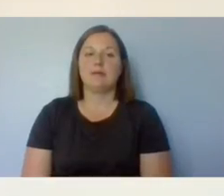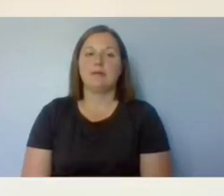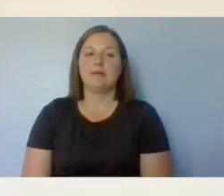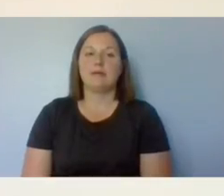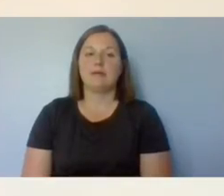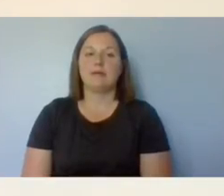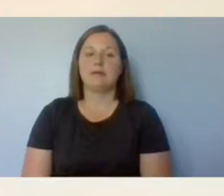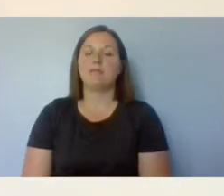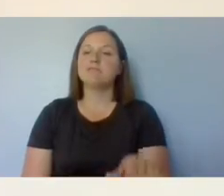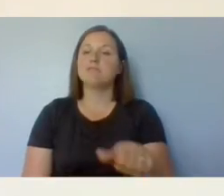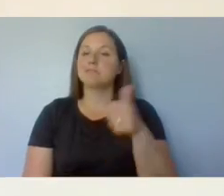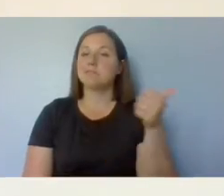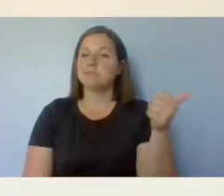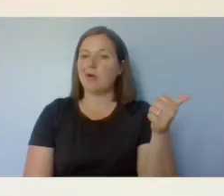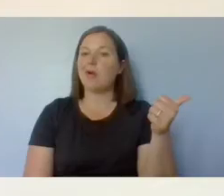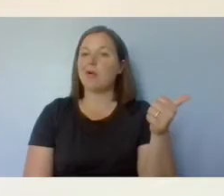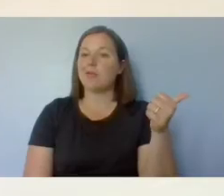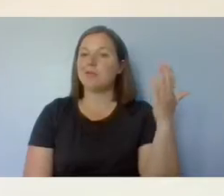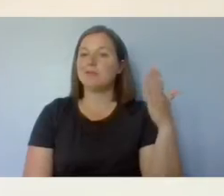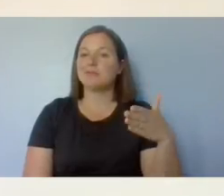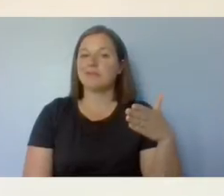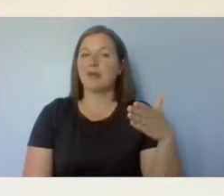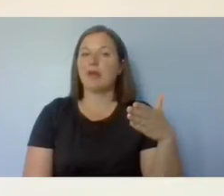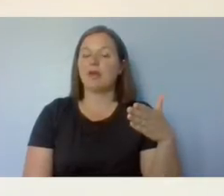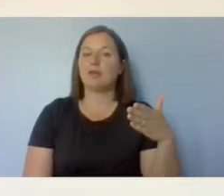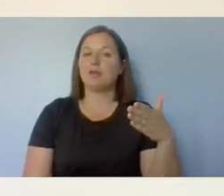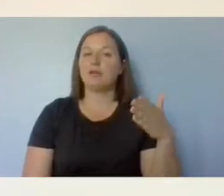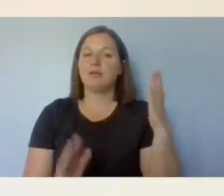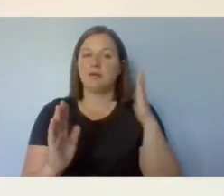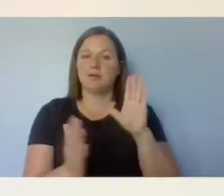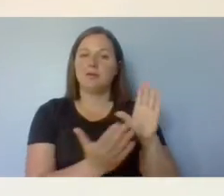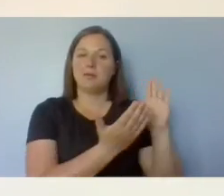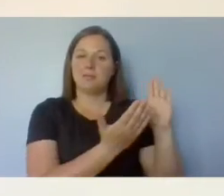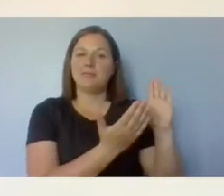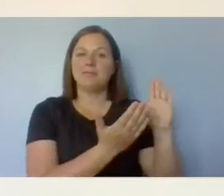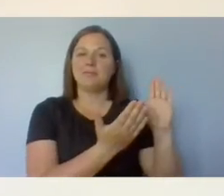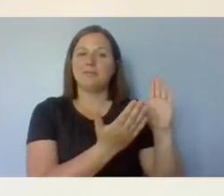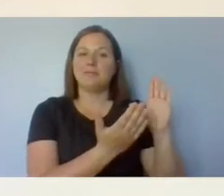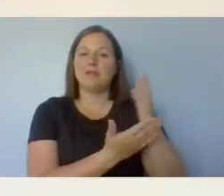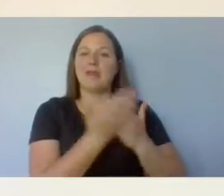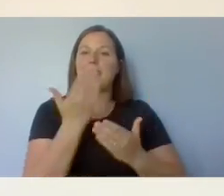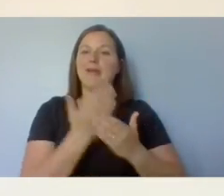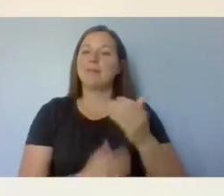switch sides. Turn away from the wall. Walk your hand back.